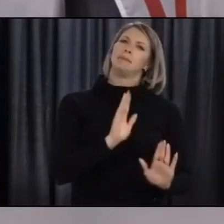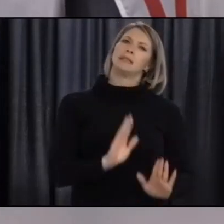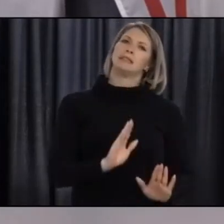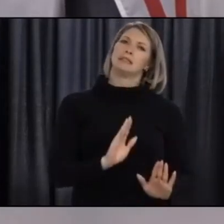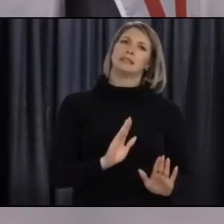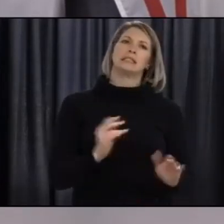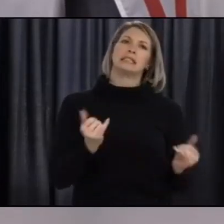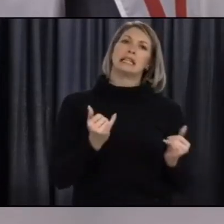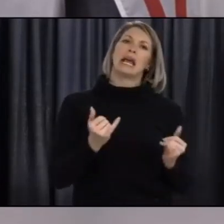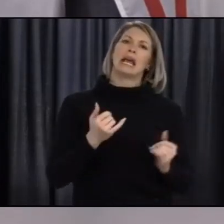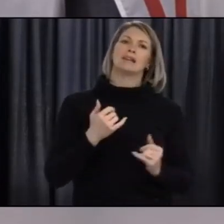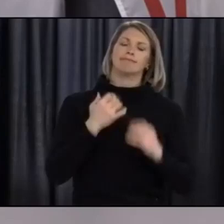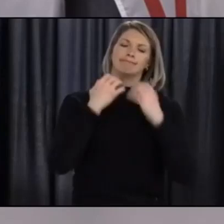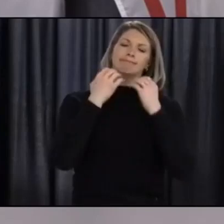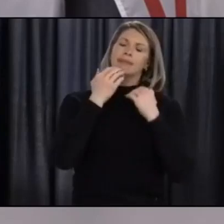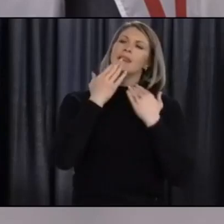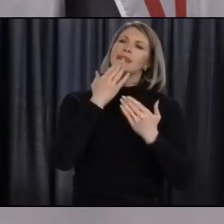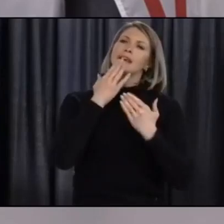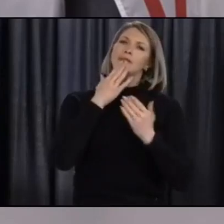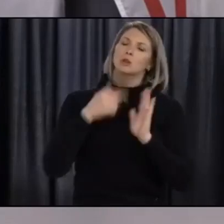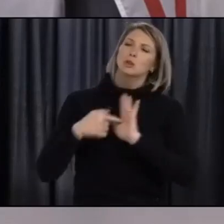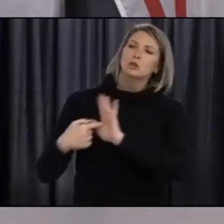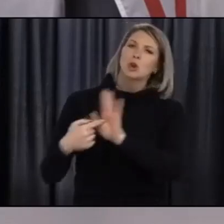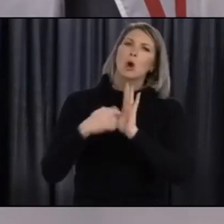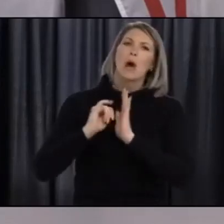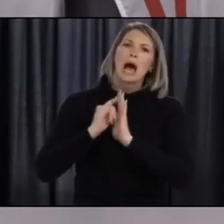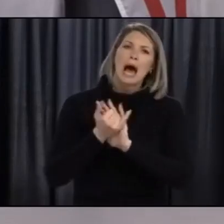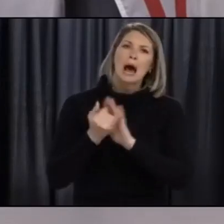tutorial today to show us how to properly wear a mask. say. I